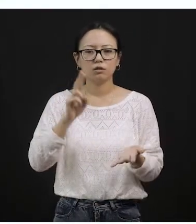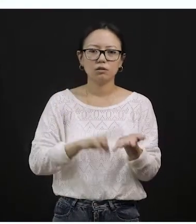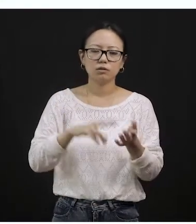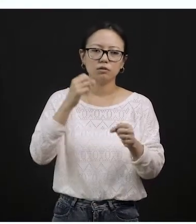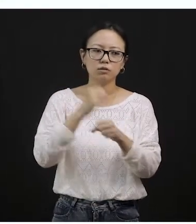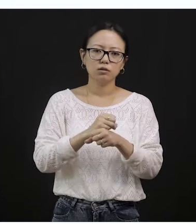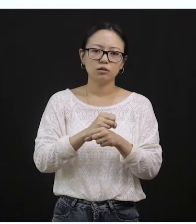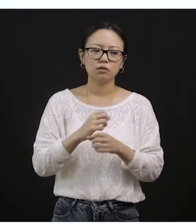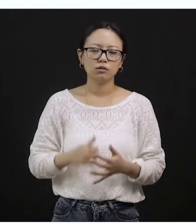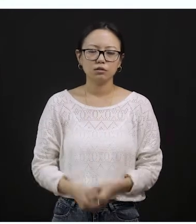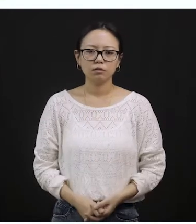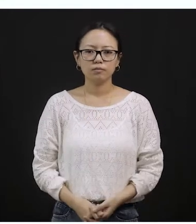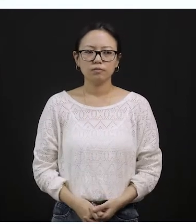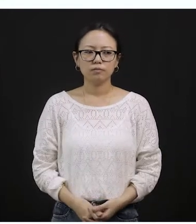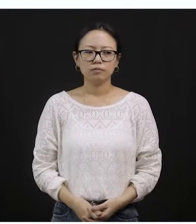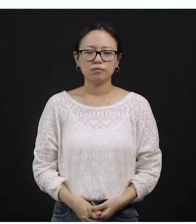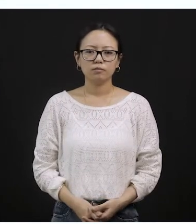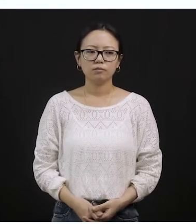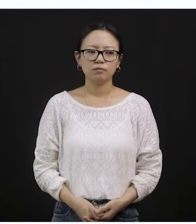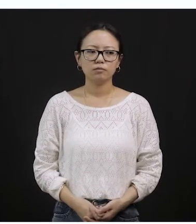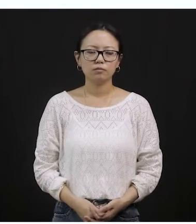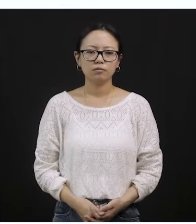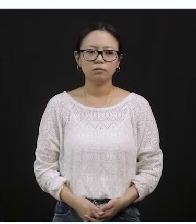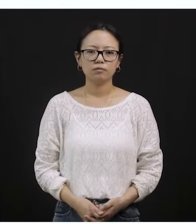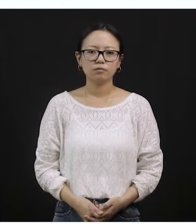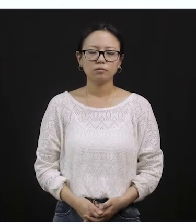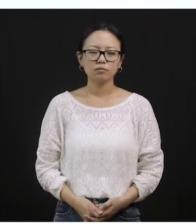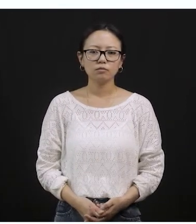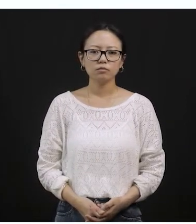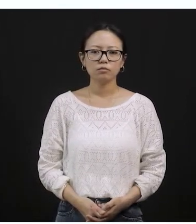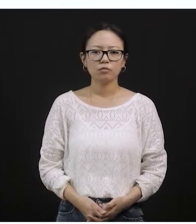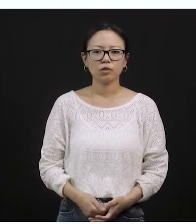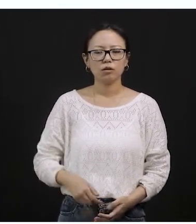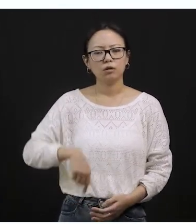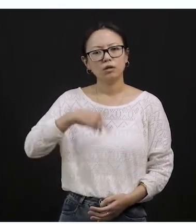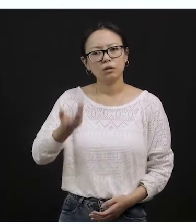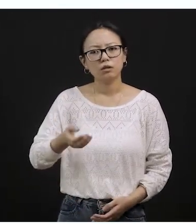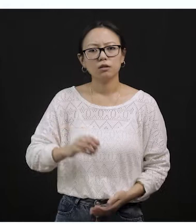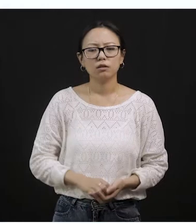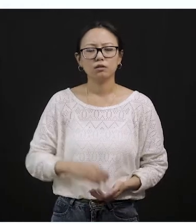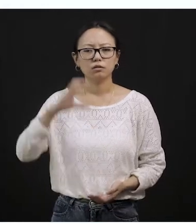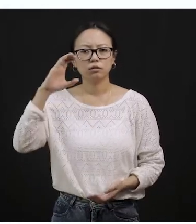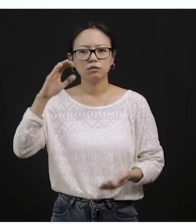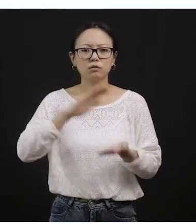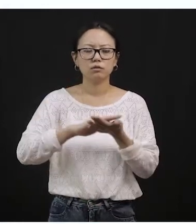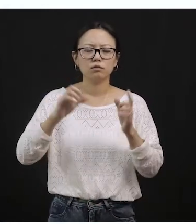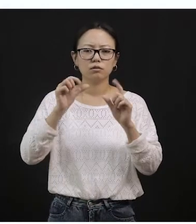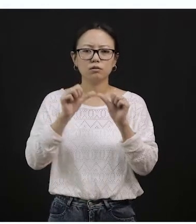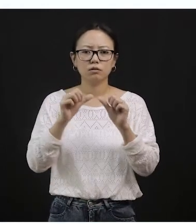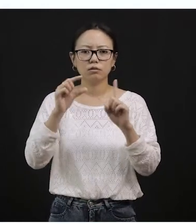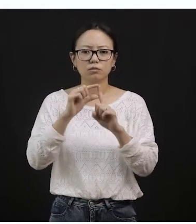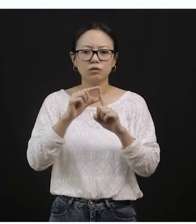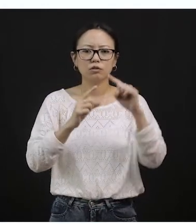-N-G, duckling. Alright, okay. Now here, the next chapter that we learned right after animal